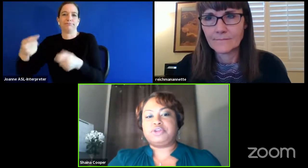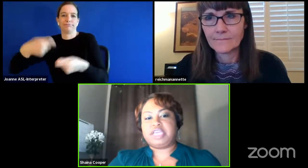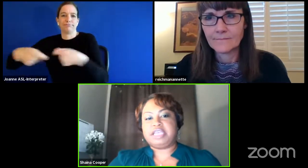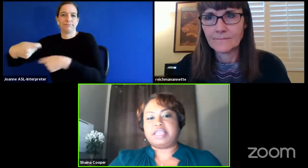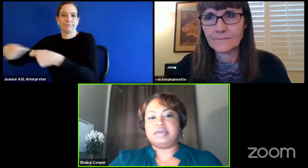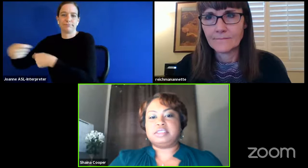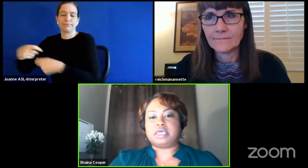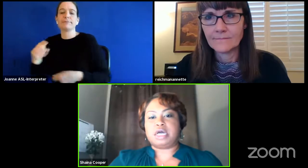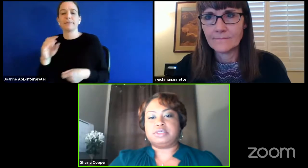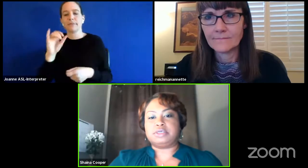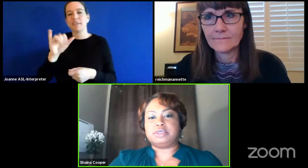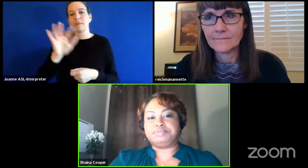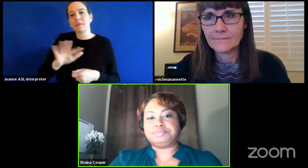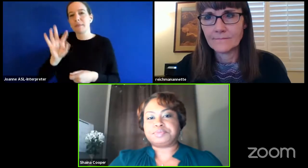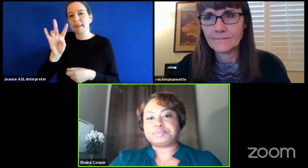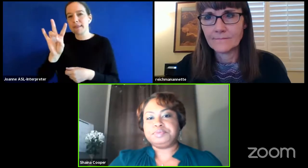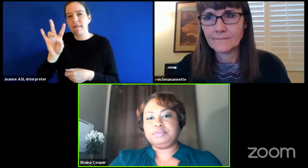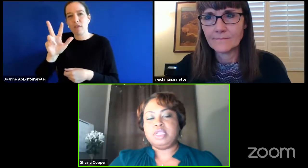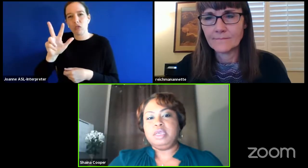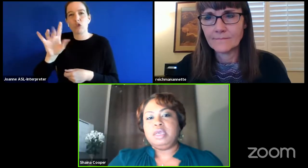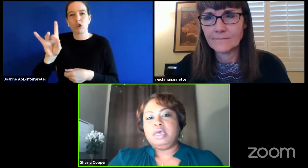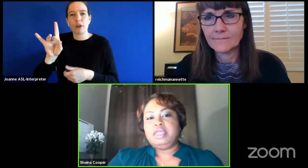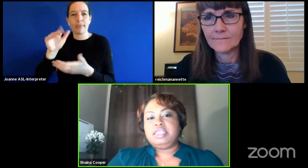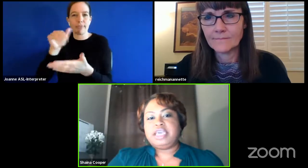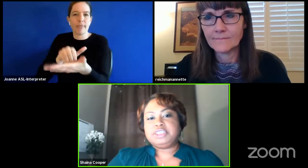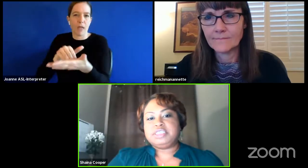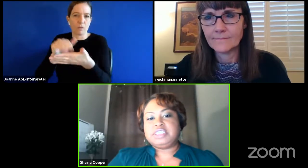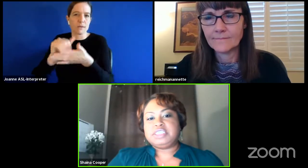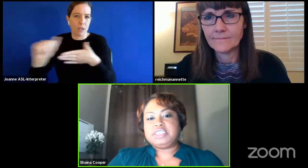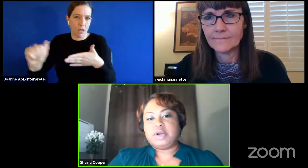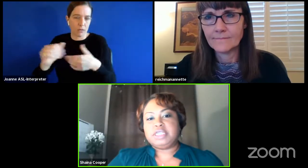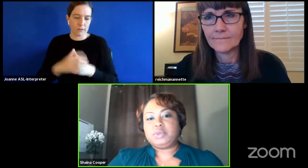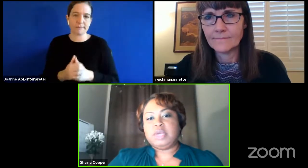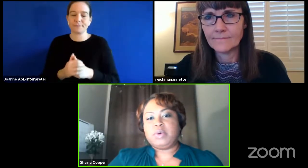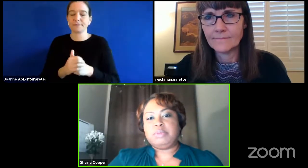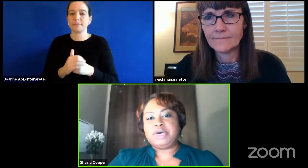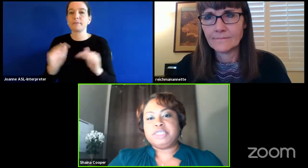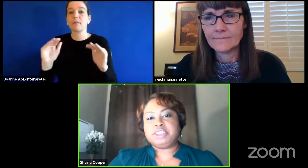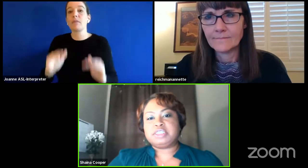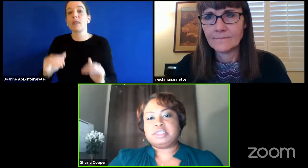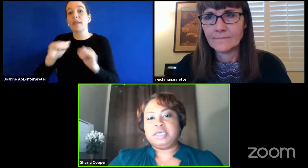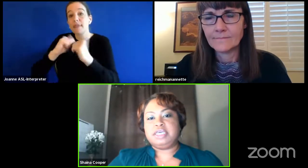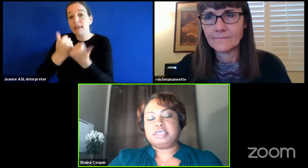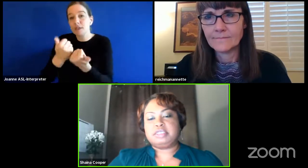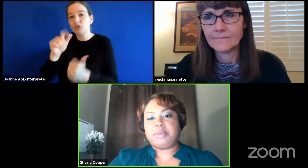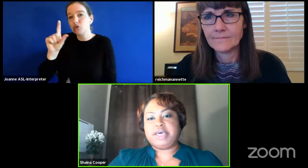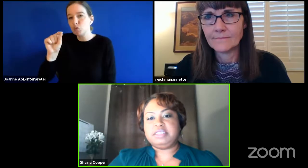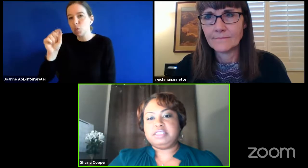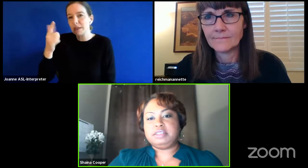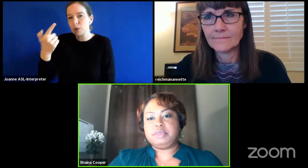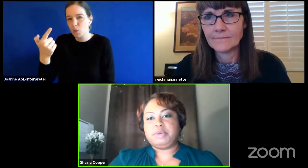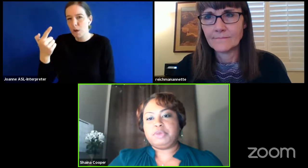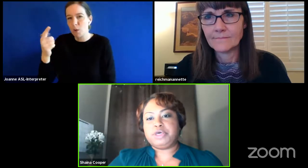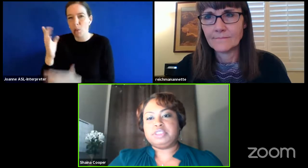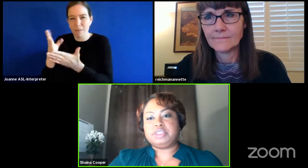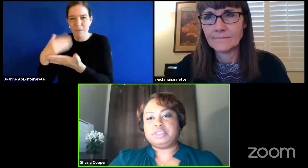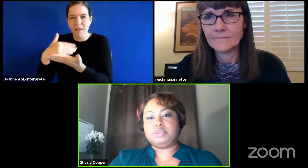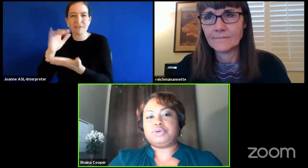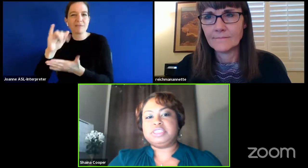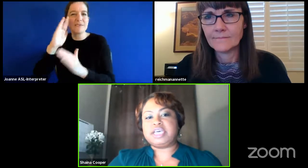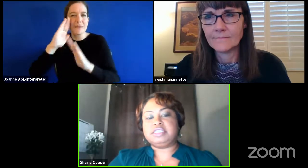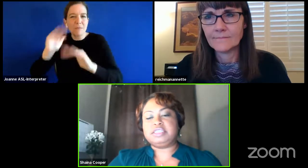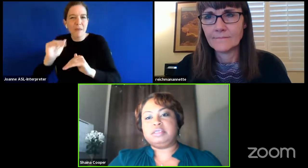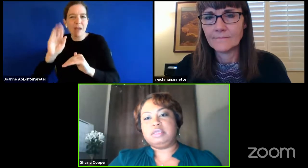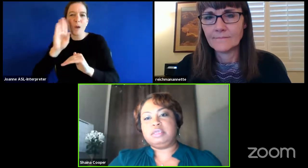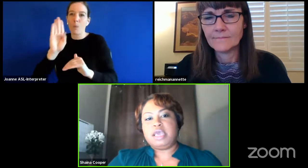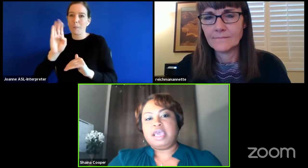738 000 the agency's 2021 budget is expected to be proposed to